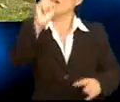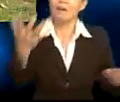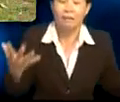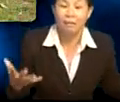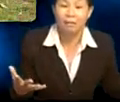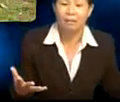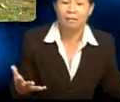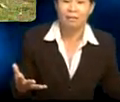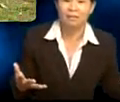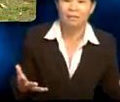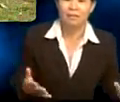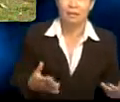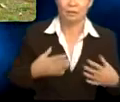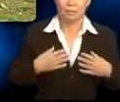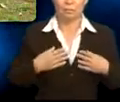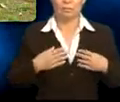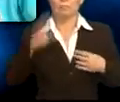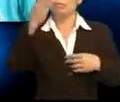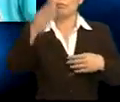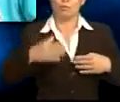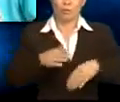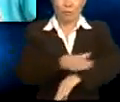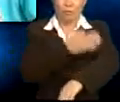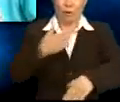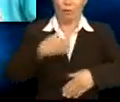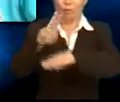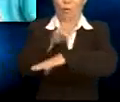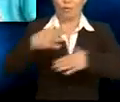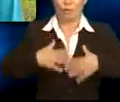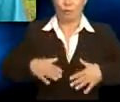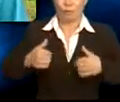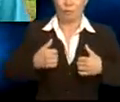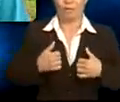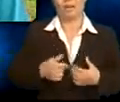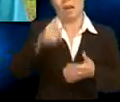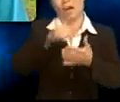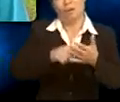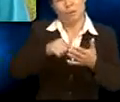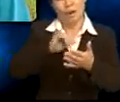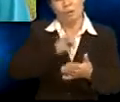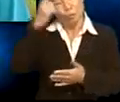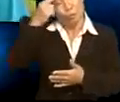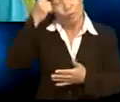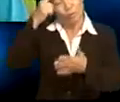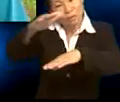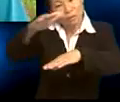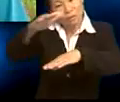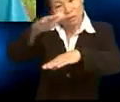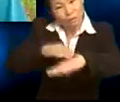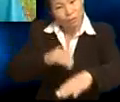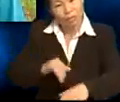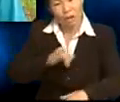Its feathers more blue than my shirt? I wonder what it's called. Hey, Ming Wei.